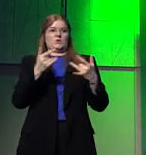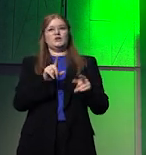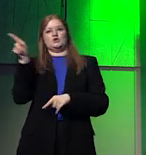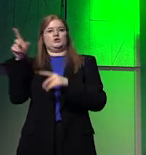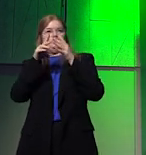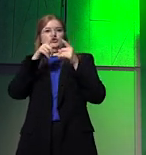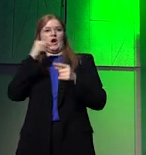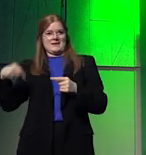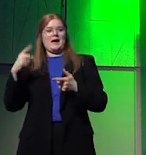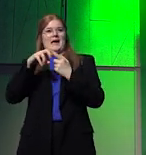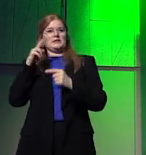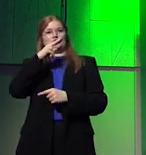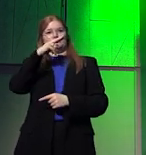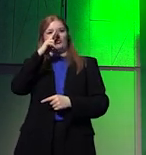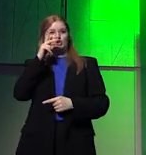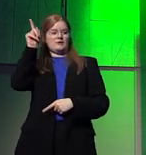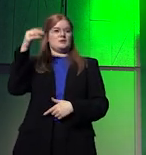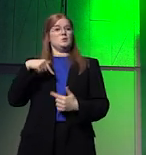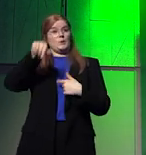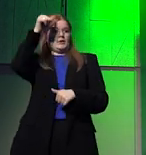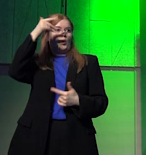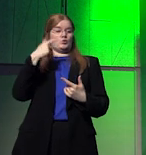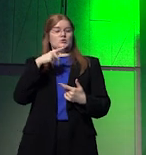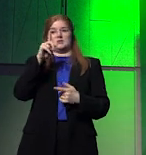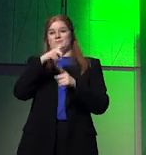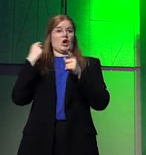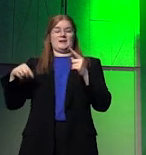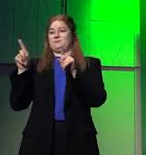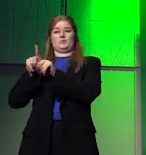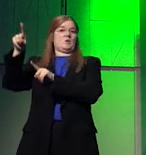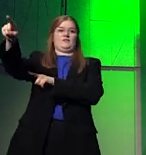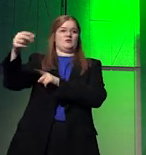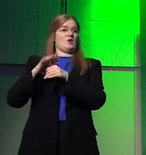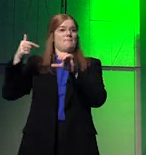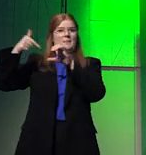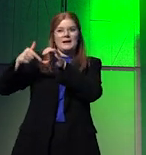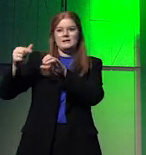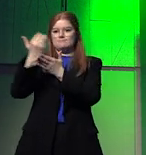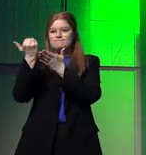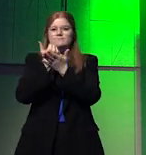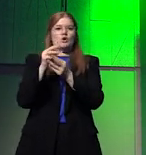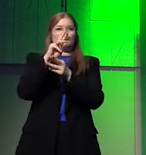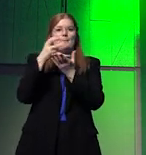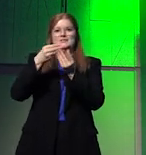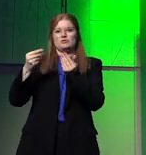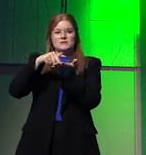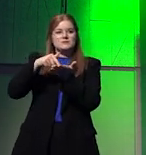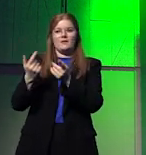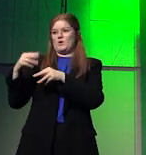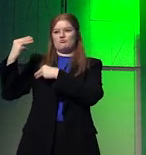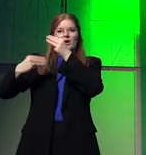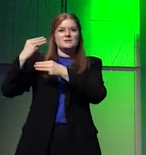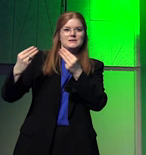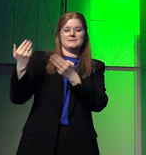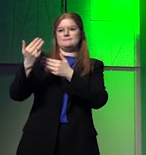as well as Russia. We know that China is well ahead on mining for critical raw materials, on processing